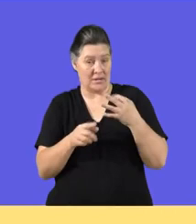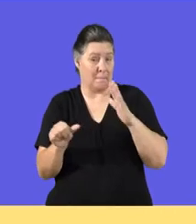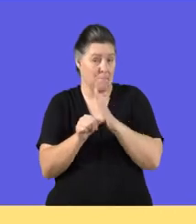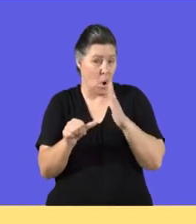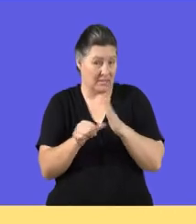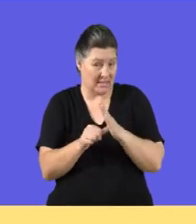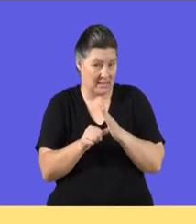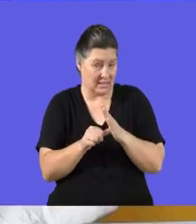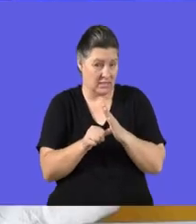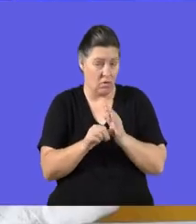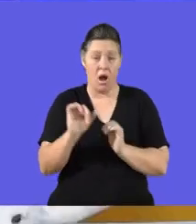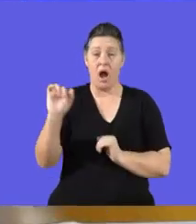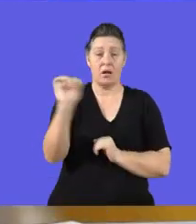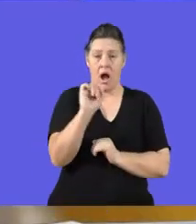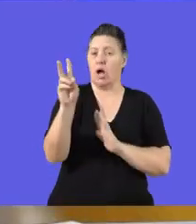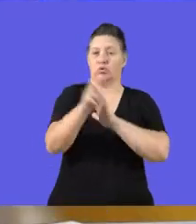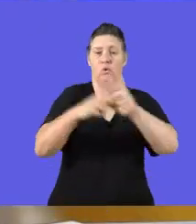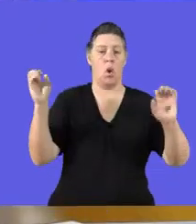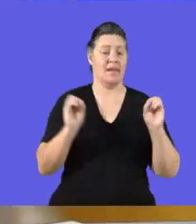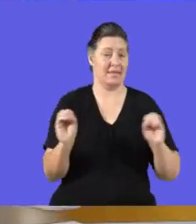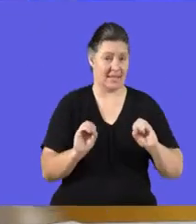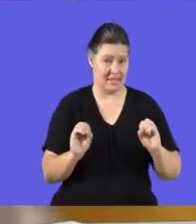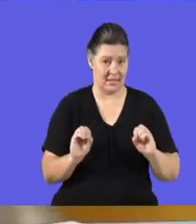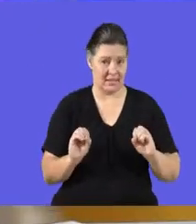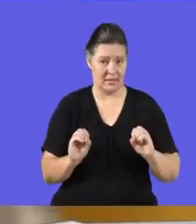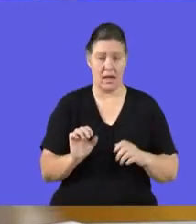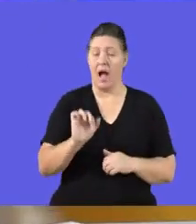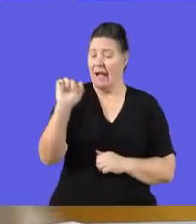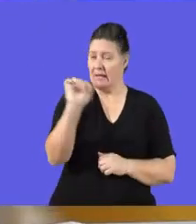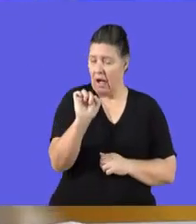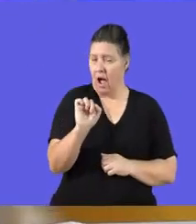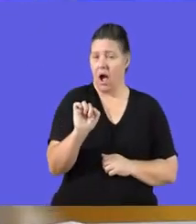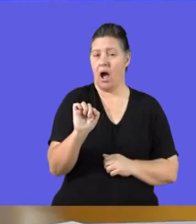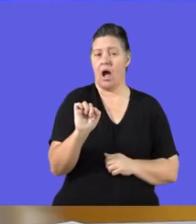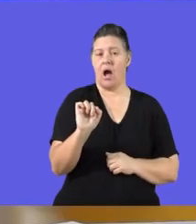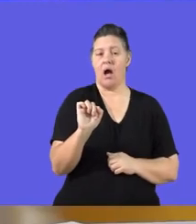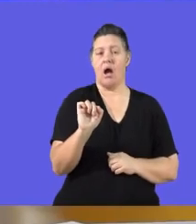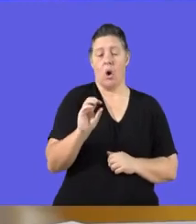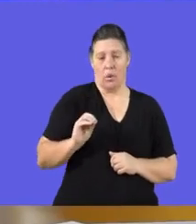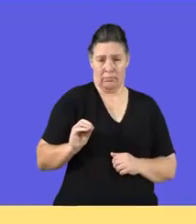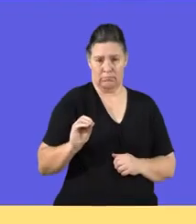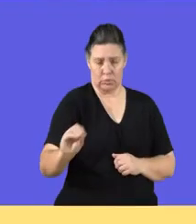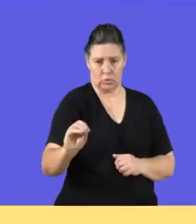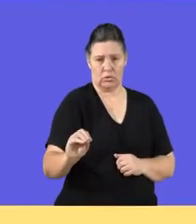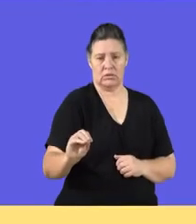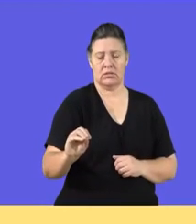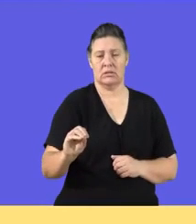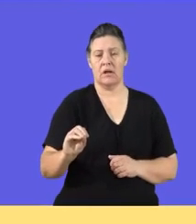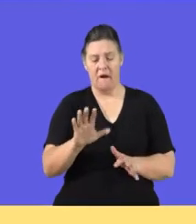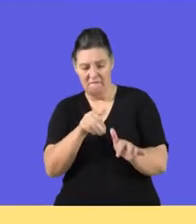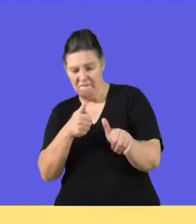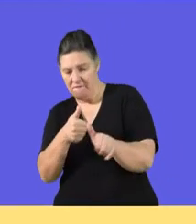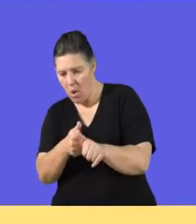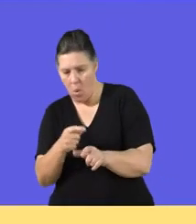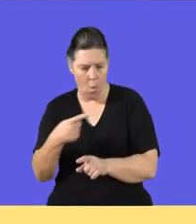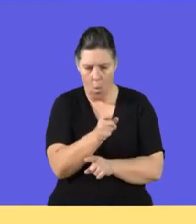which is very important, so that our vehicles do not get stolen, is that the vehicles must be installed with